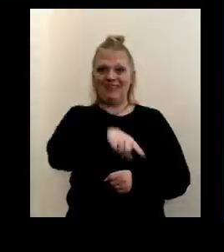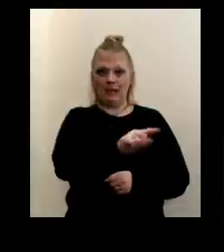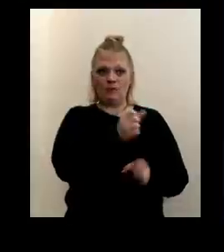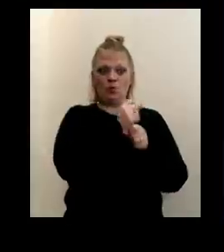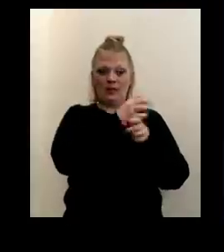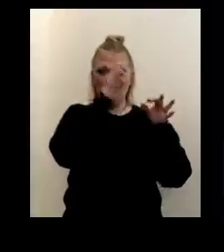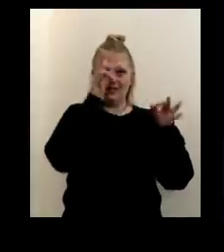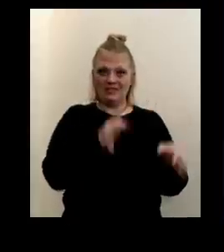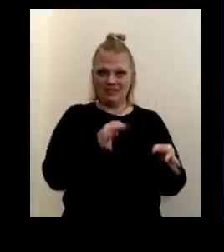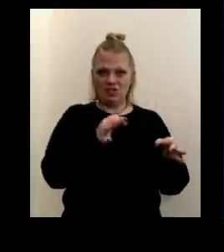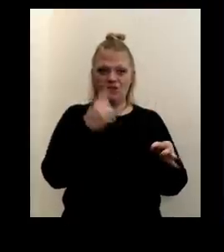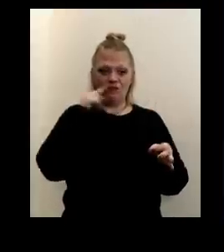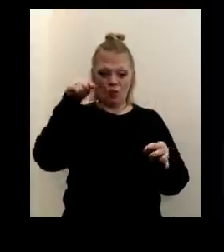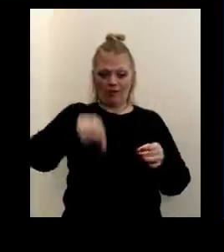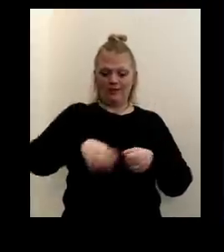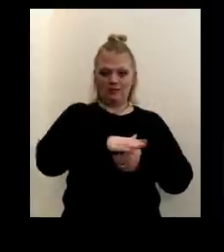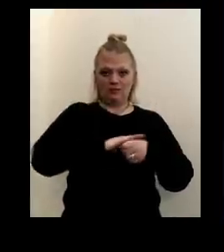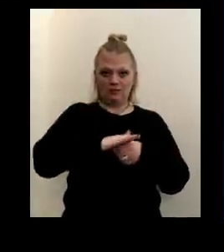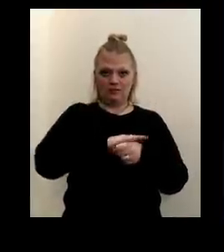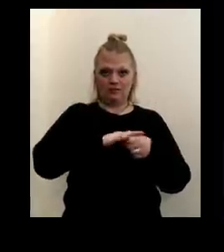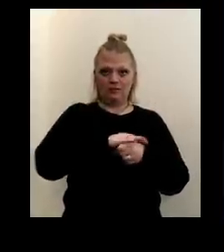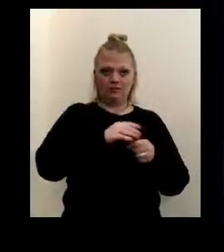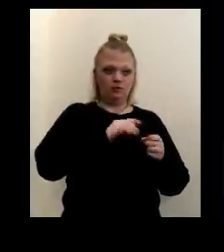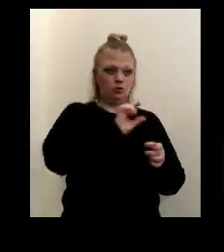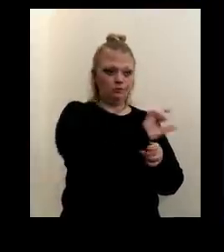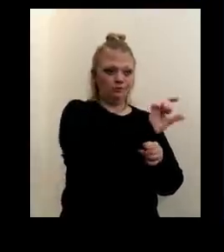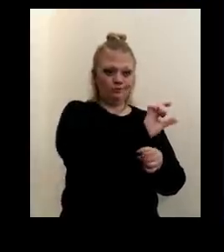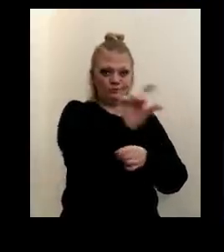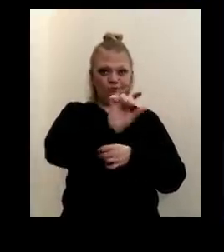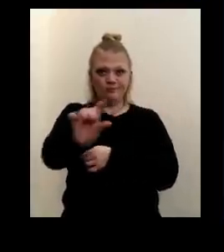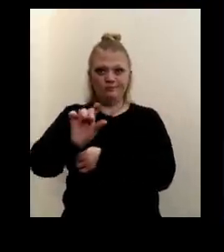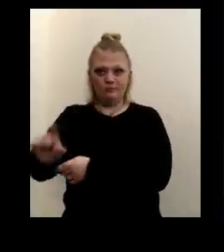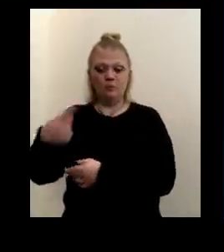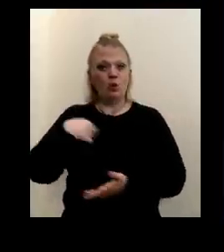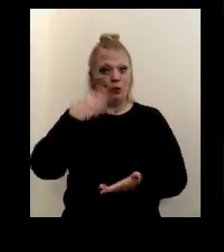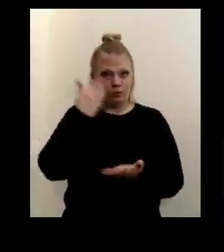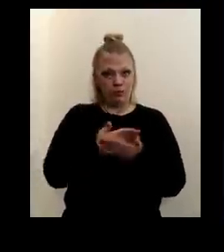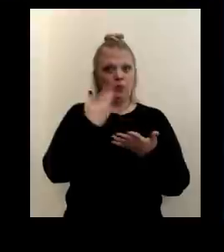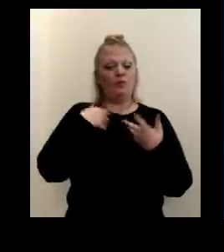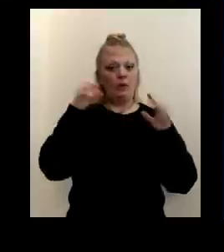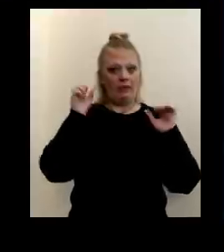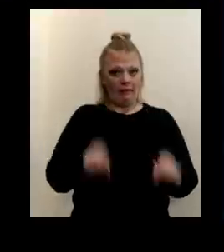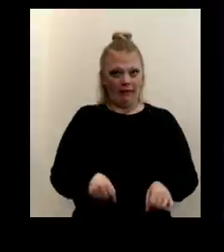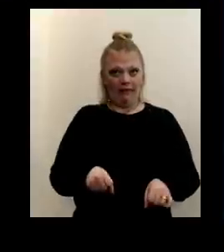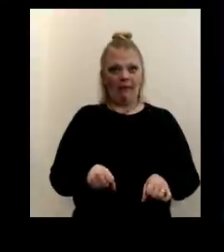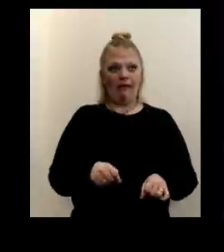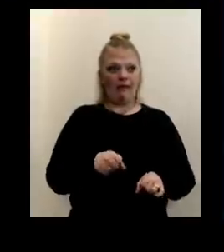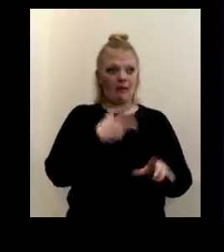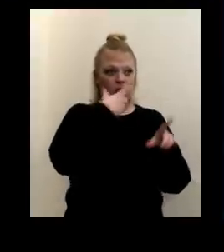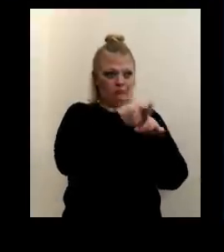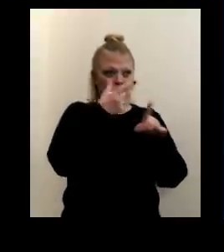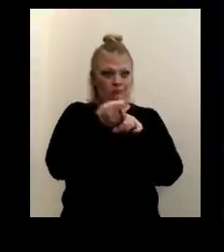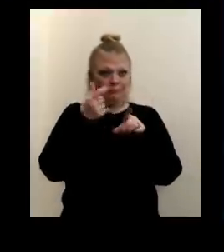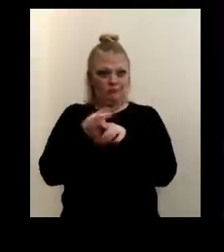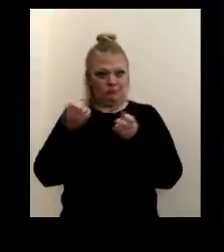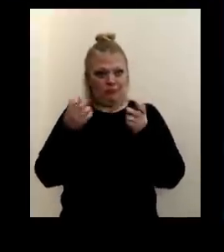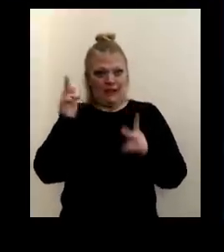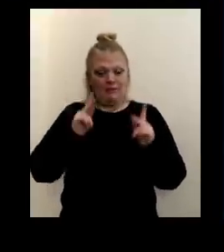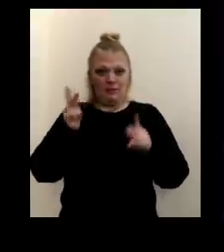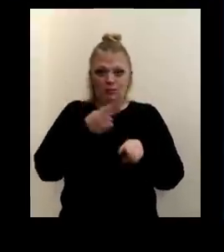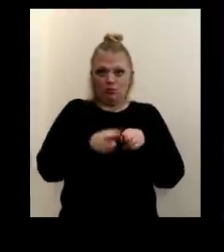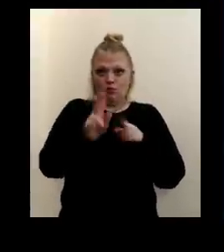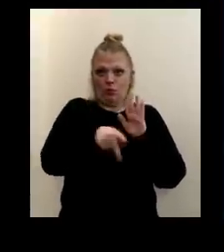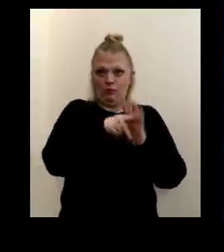determination for our region. Uh, we can do it. We're proving today that we can mass vaccinate a lot of individuals in a short period of time.